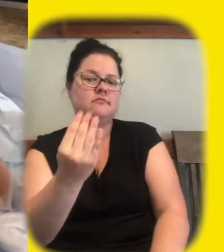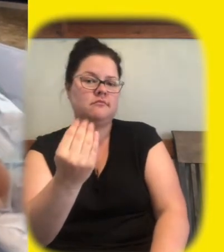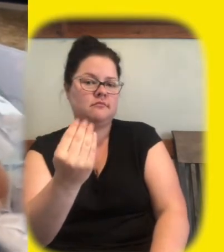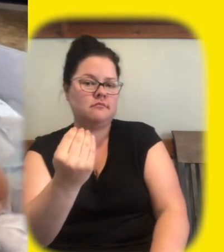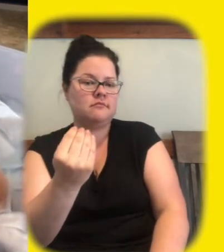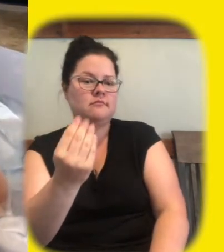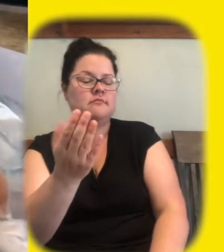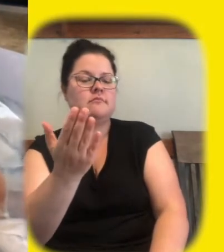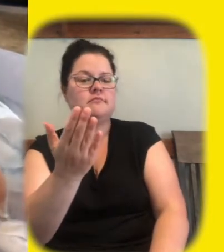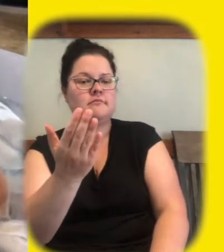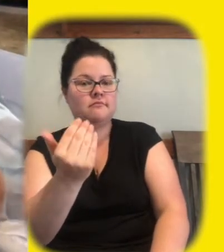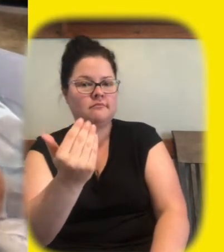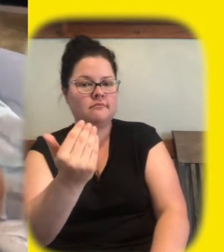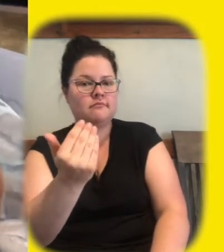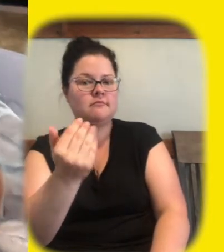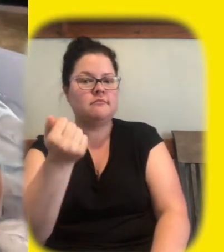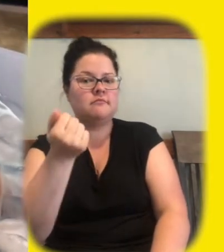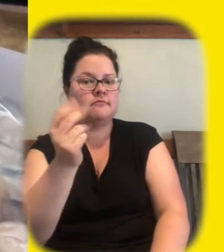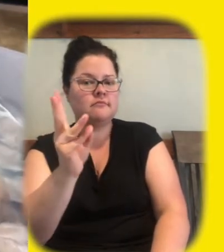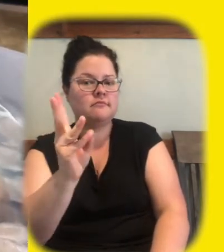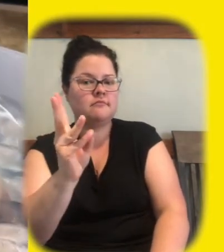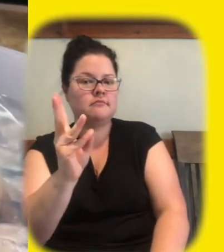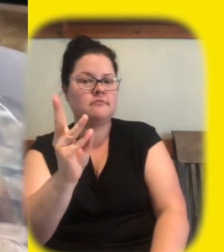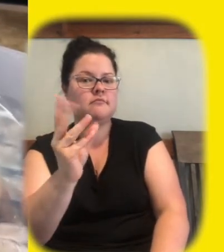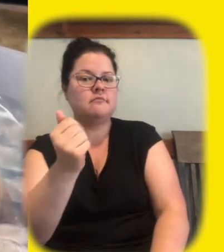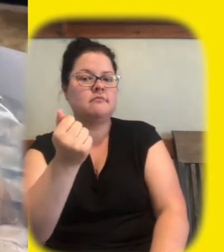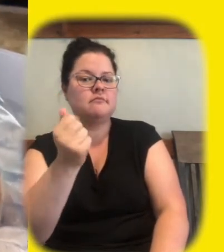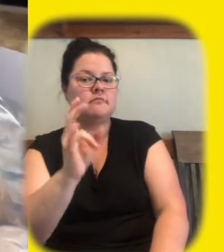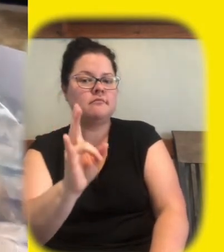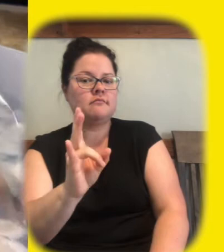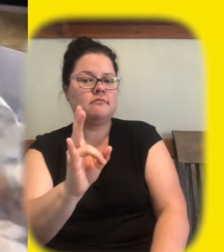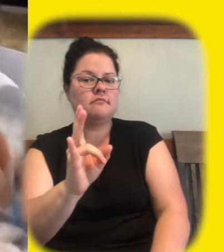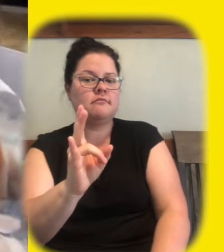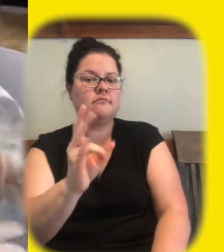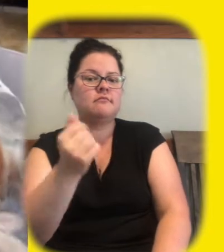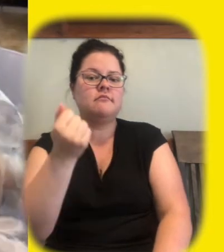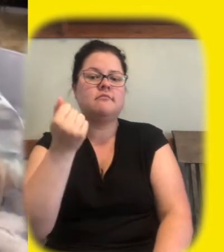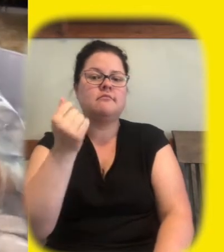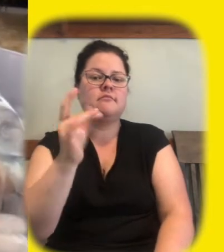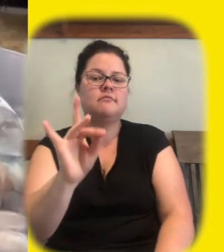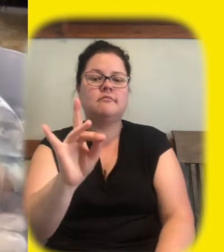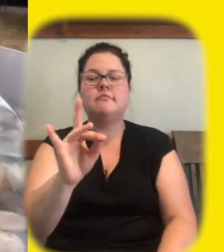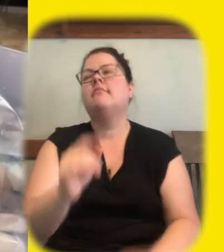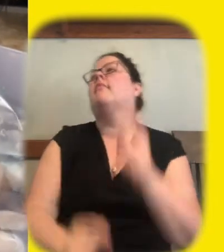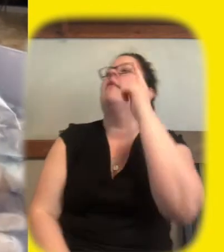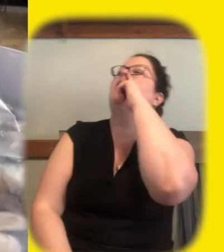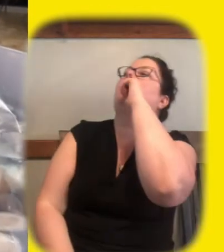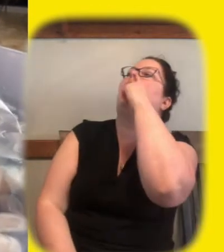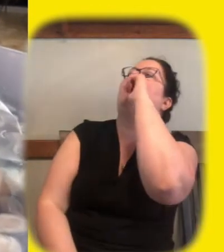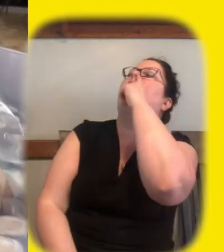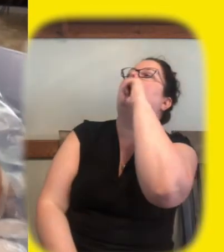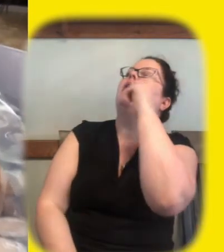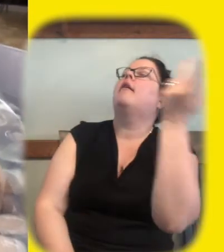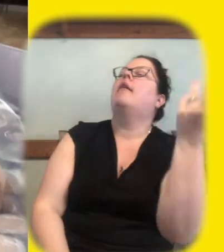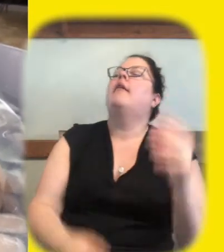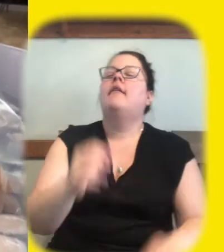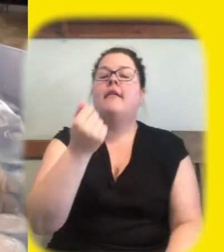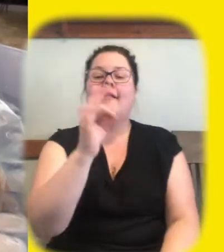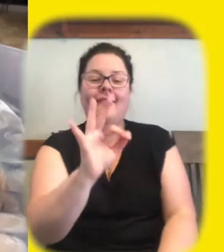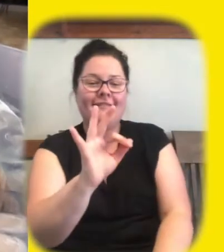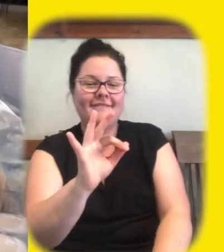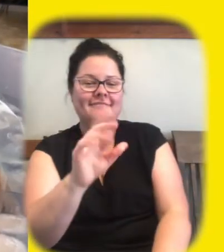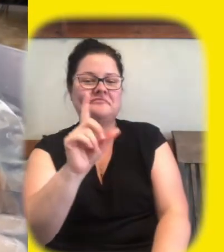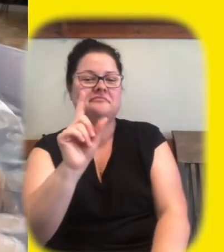13 14 15 16 17 18